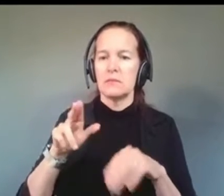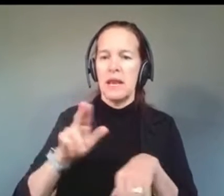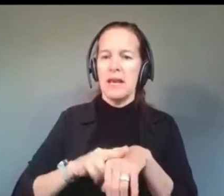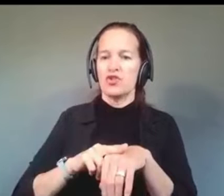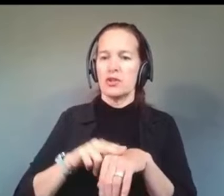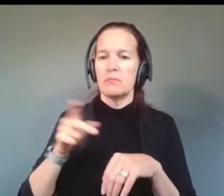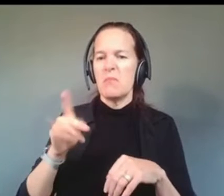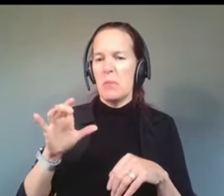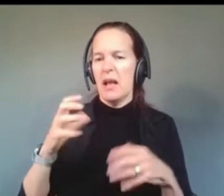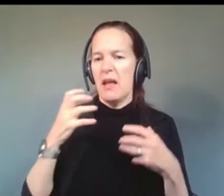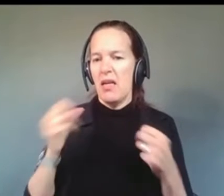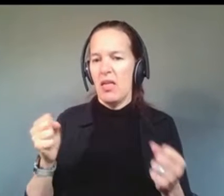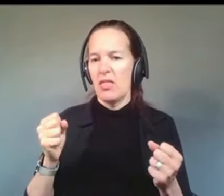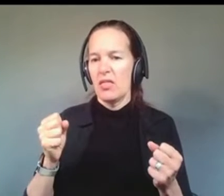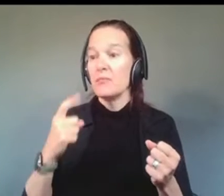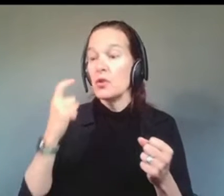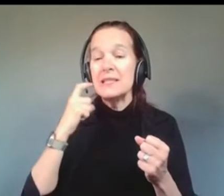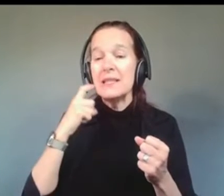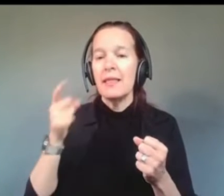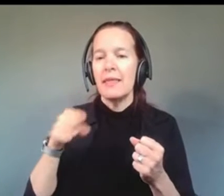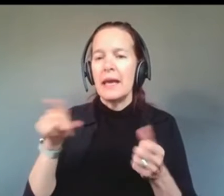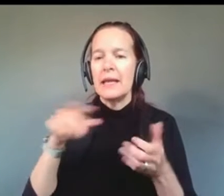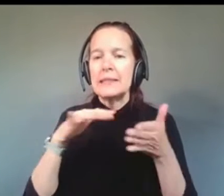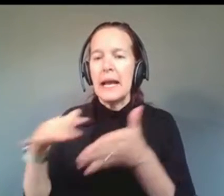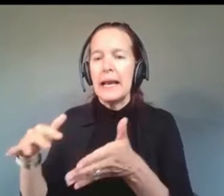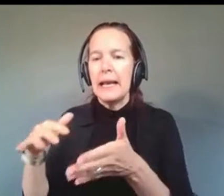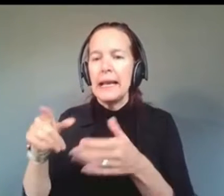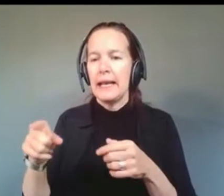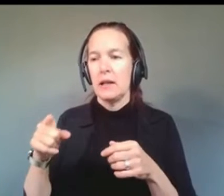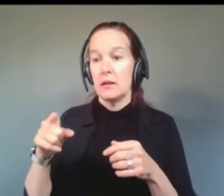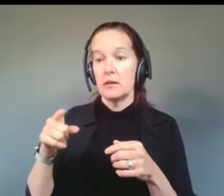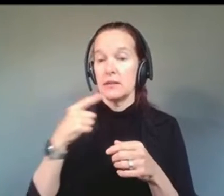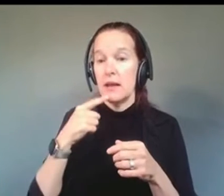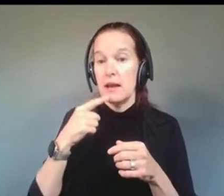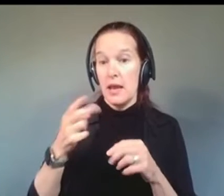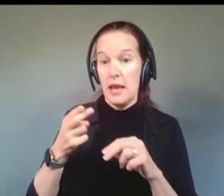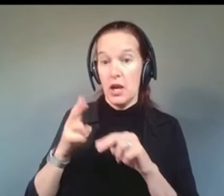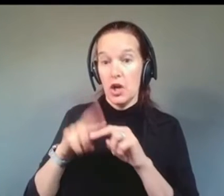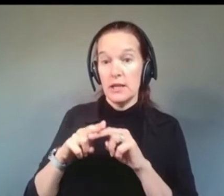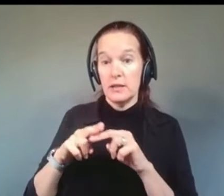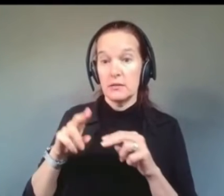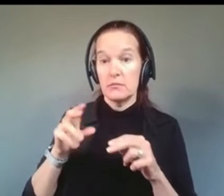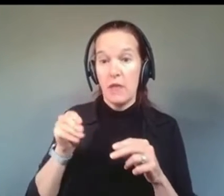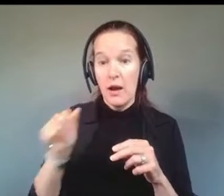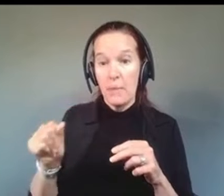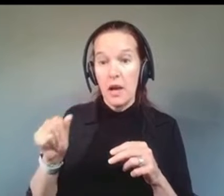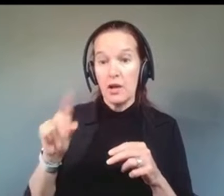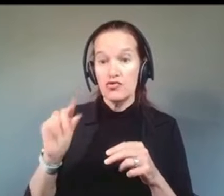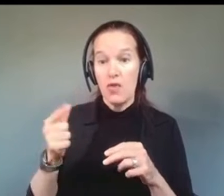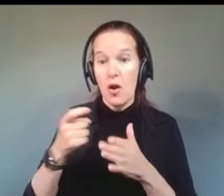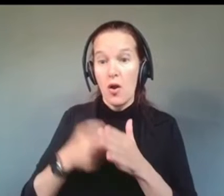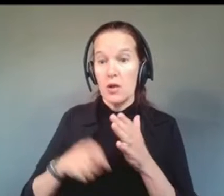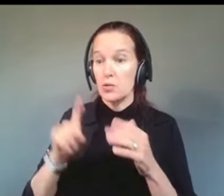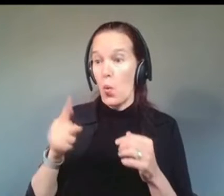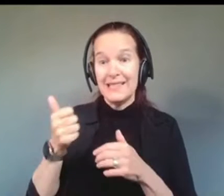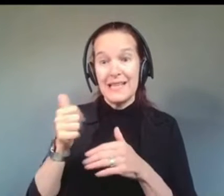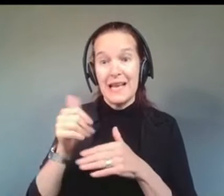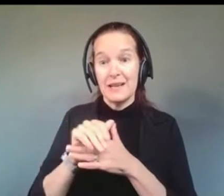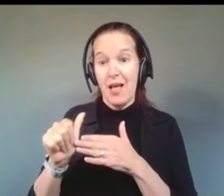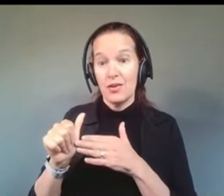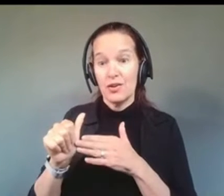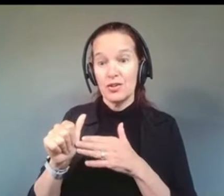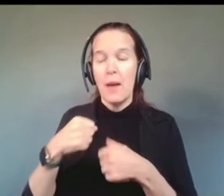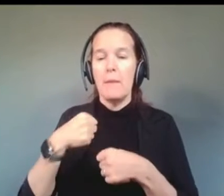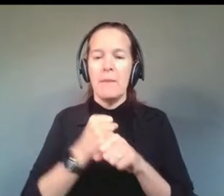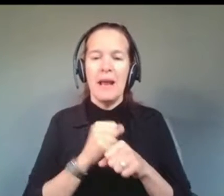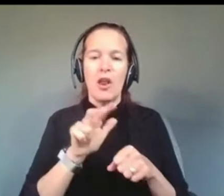A recent study found that increasing out-of-pocket drug costs by only $10 created a 33